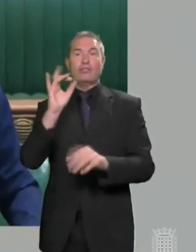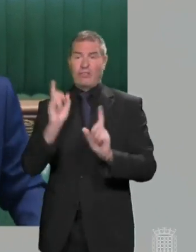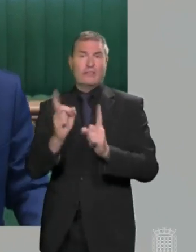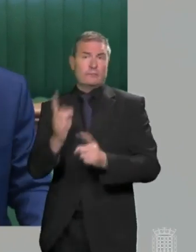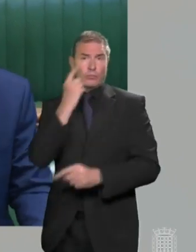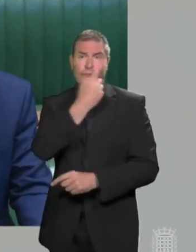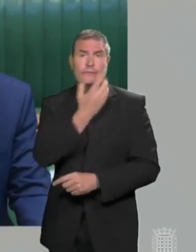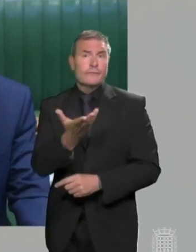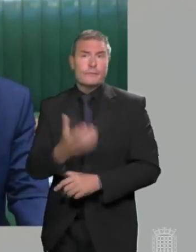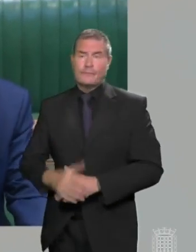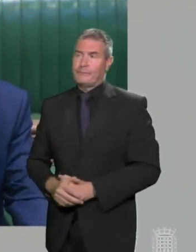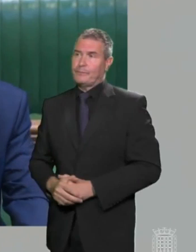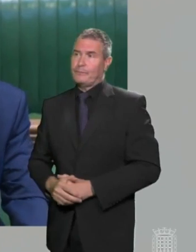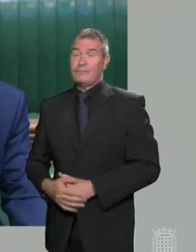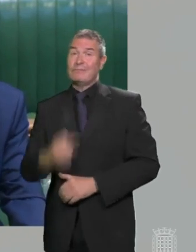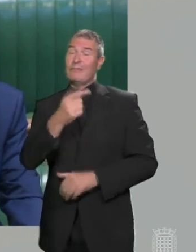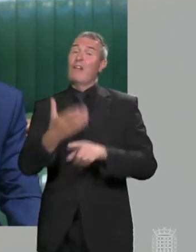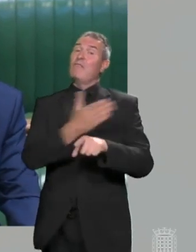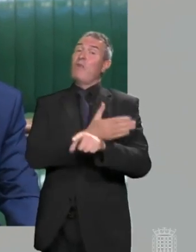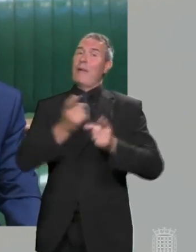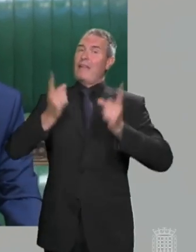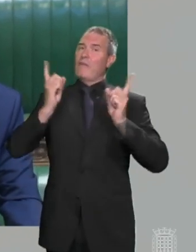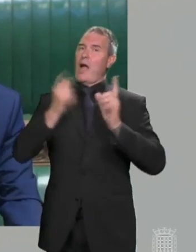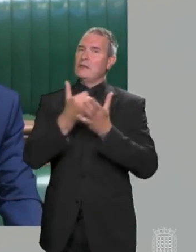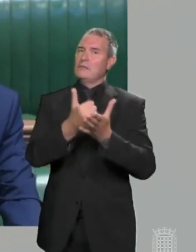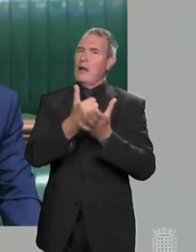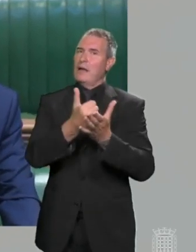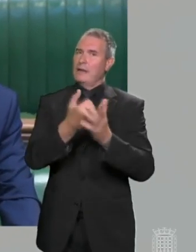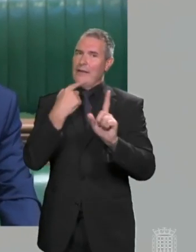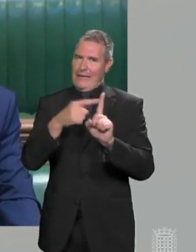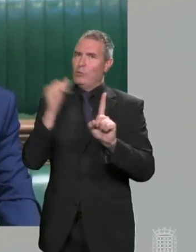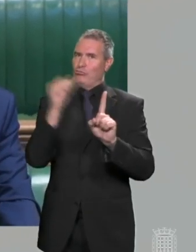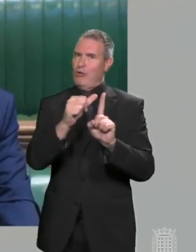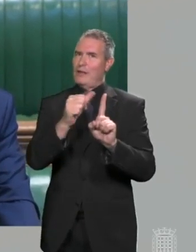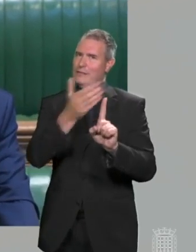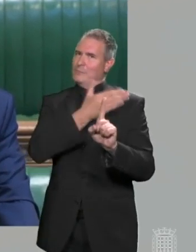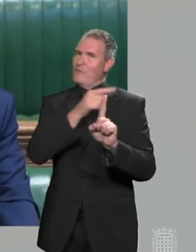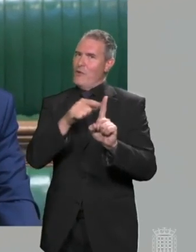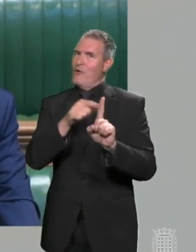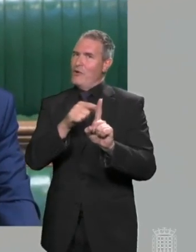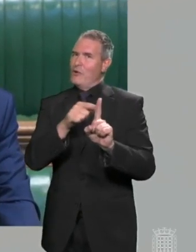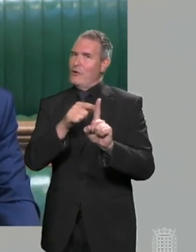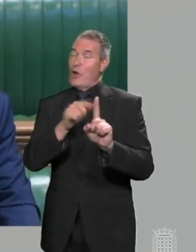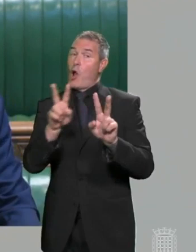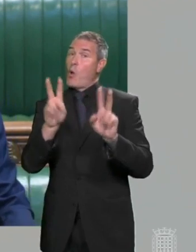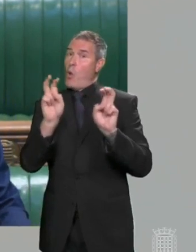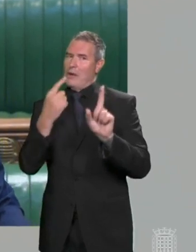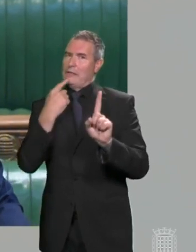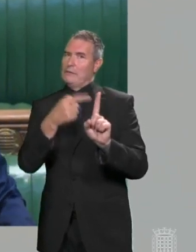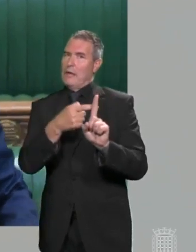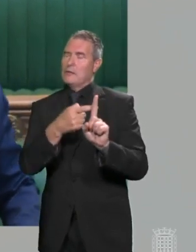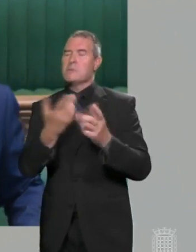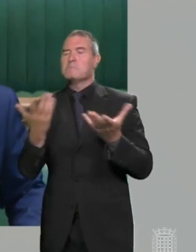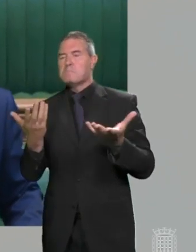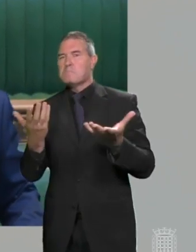The Prime Minister's former senior advisor got it absolutely right. He said, and I quote, fundamentally there was